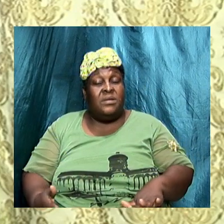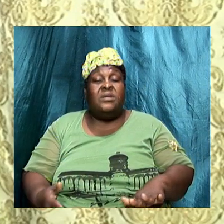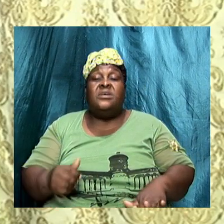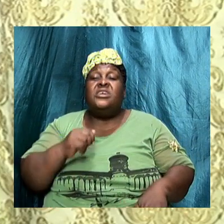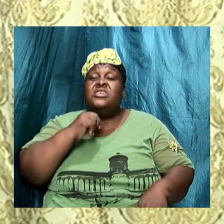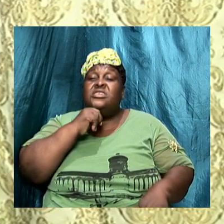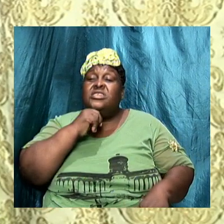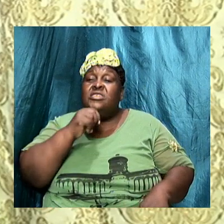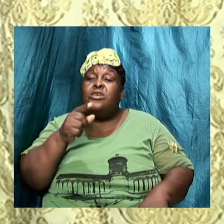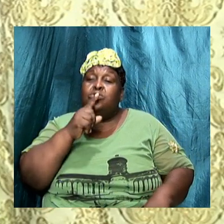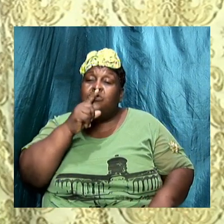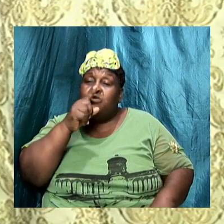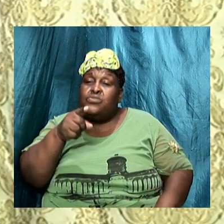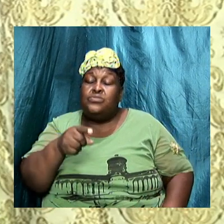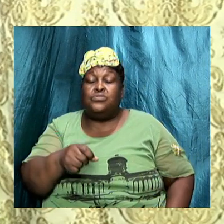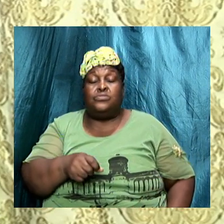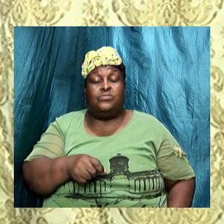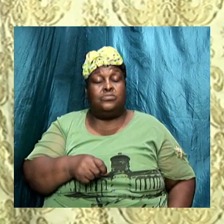not physical